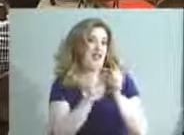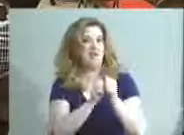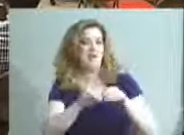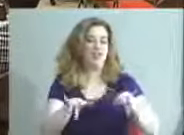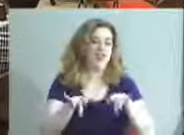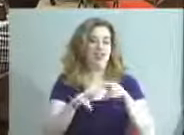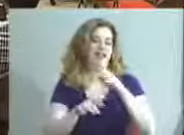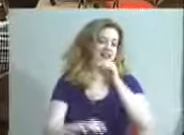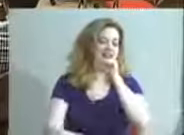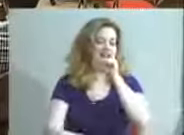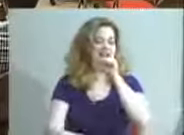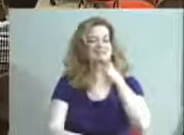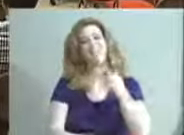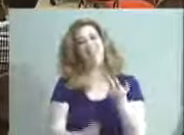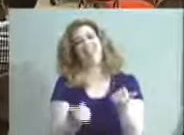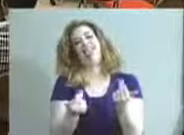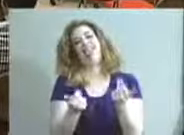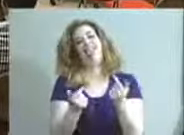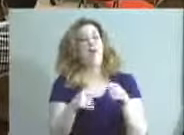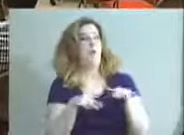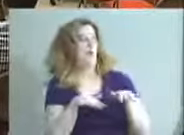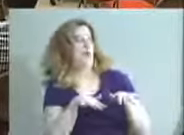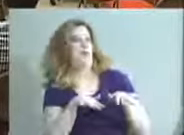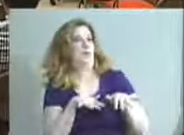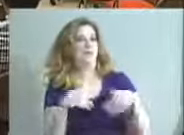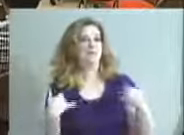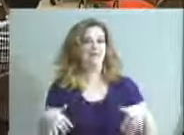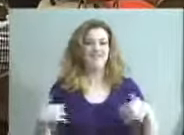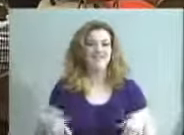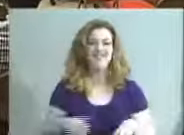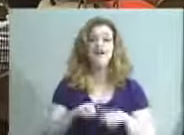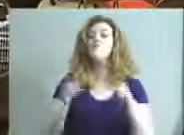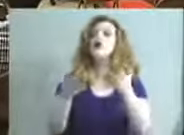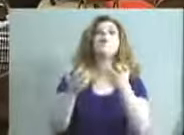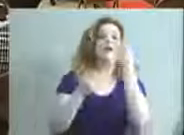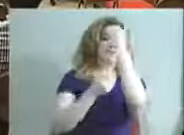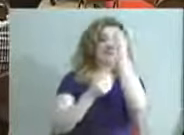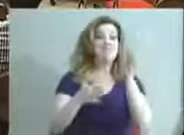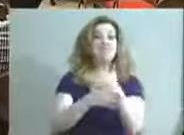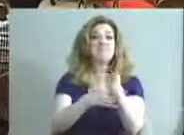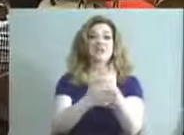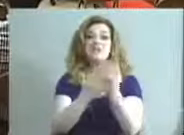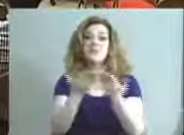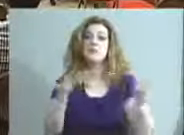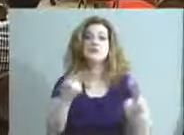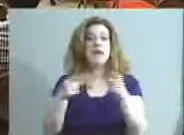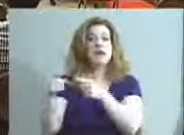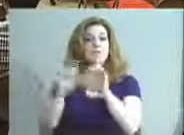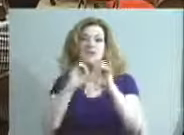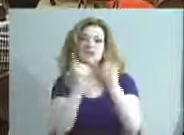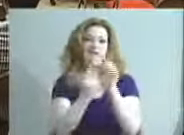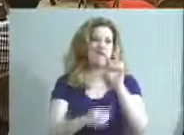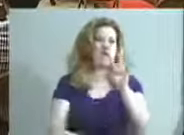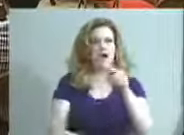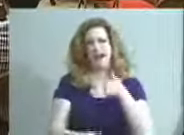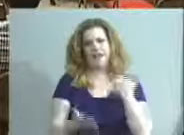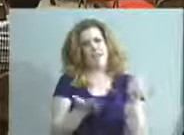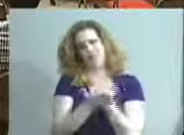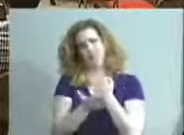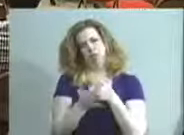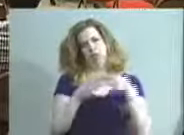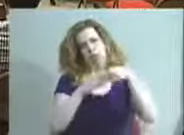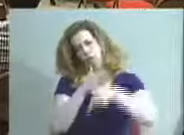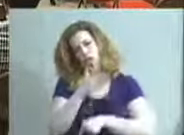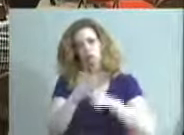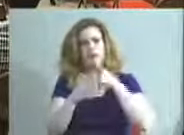No, but I did want to share with you some of the things that are going on in District 4. I'm not going to take a lot of time to